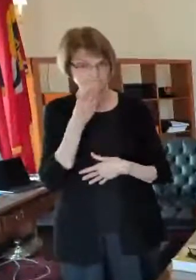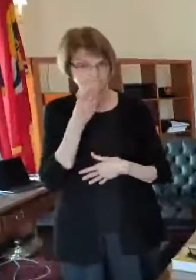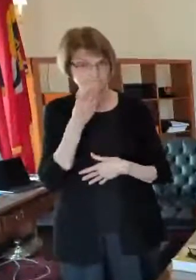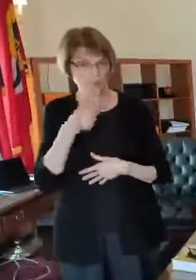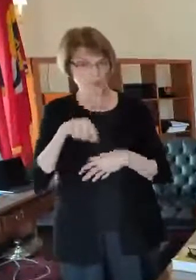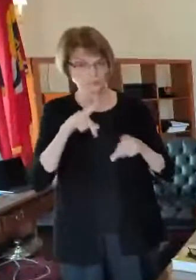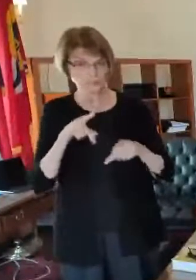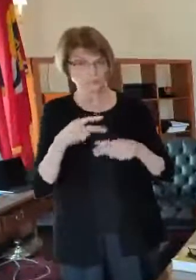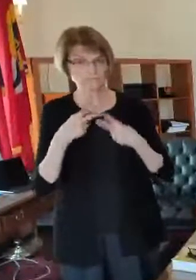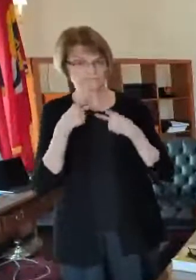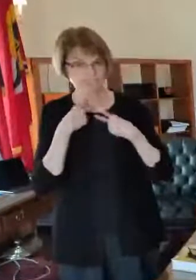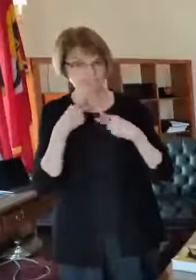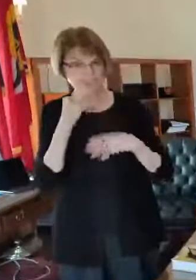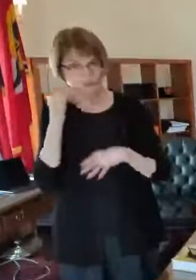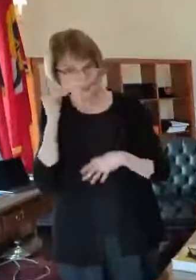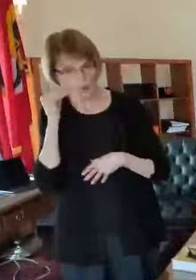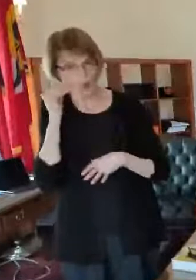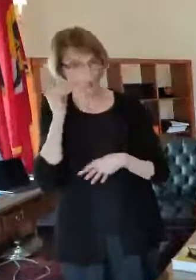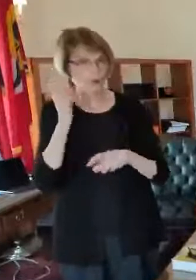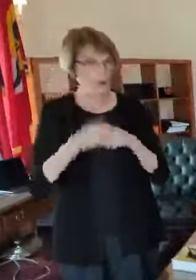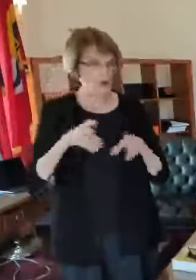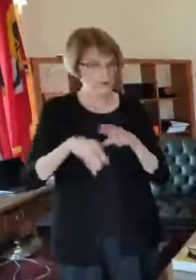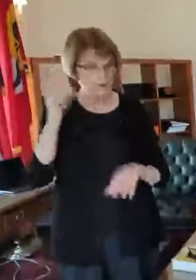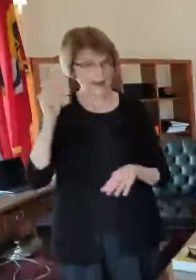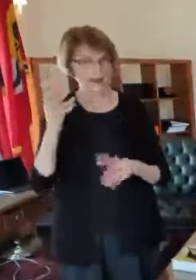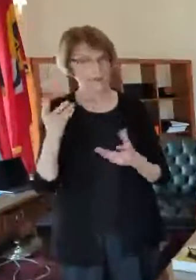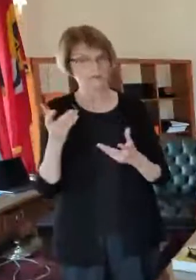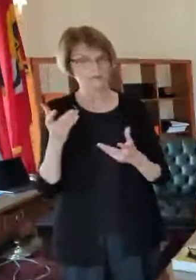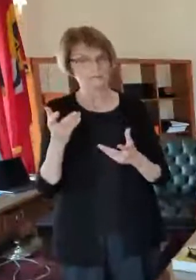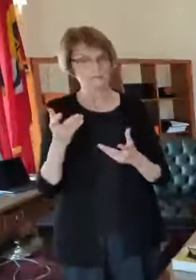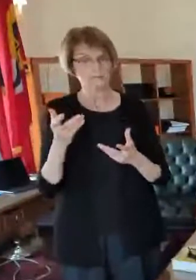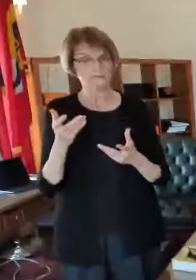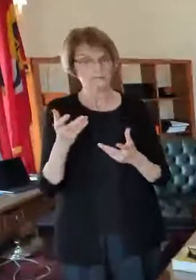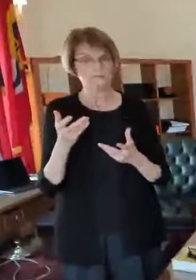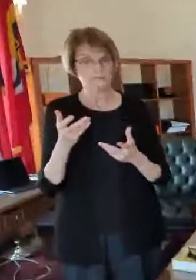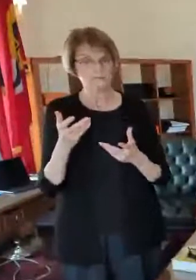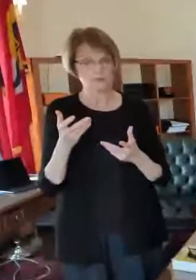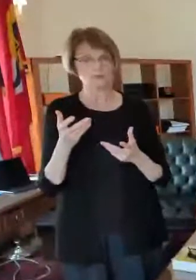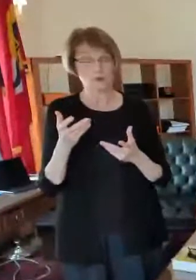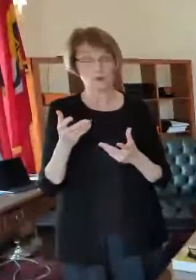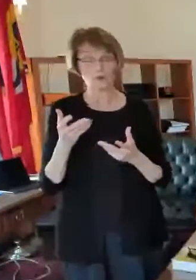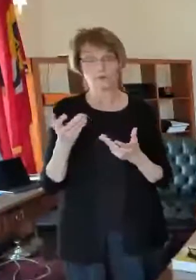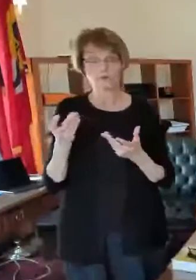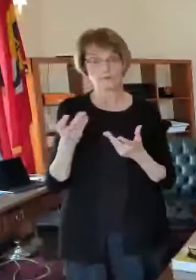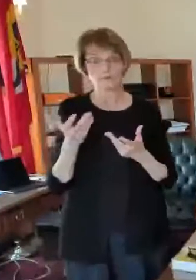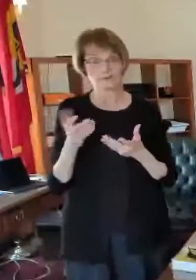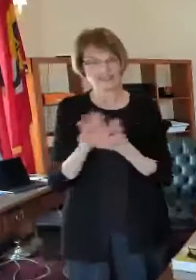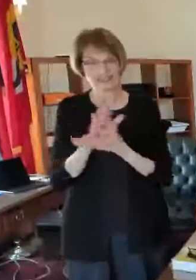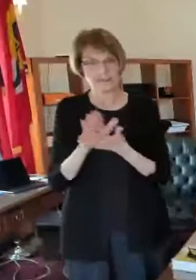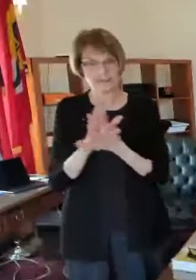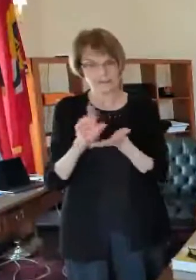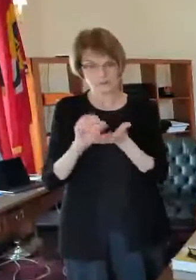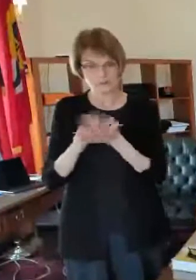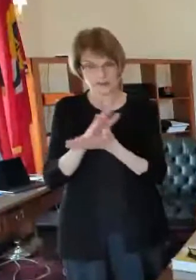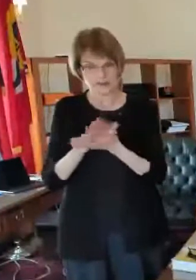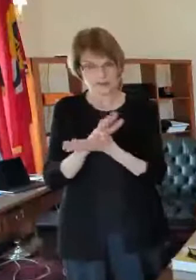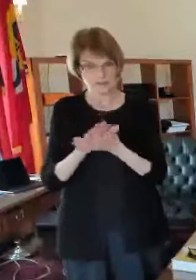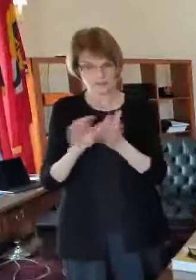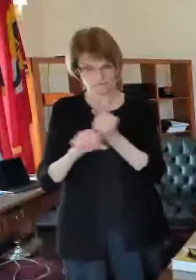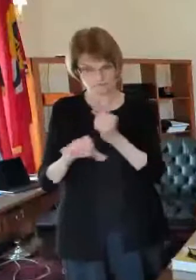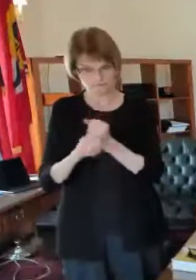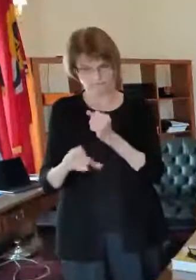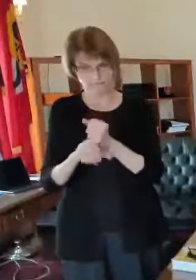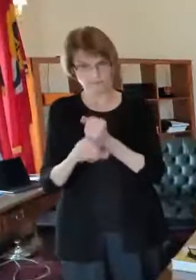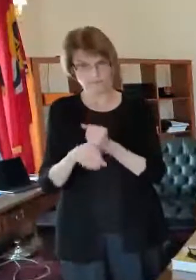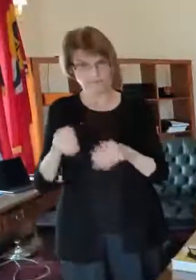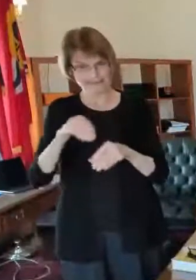or difficult for them to get out we put a flyer this is a paper flyer there and we